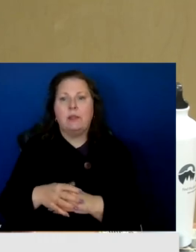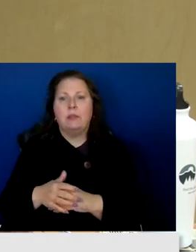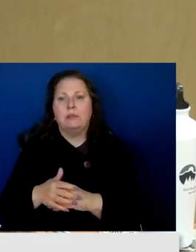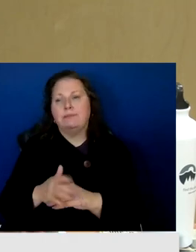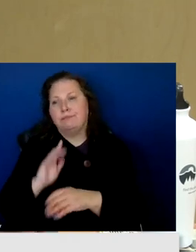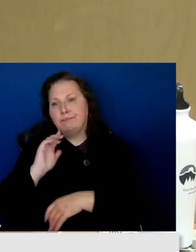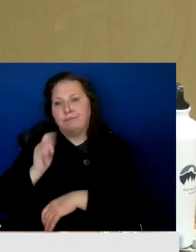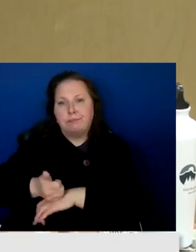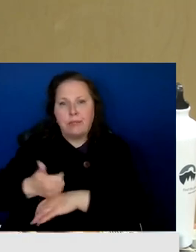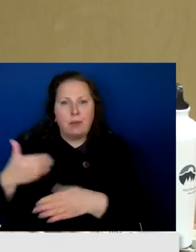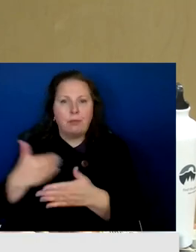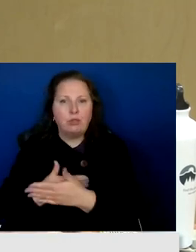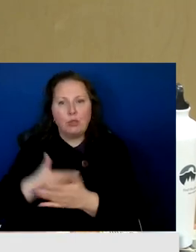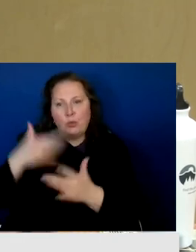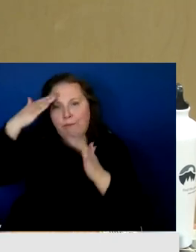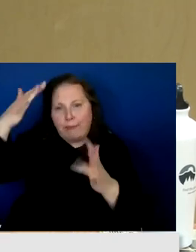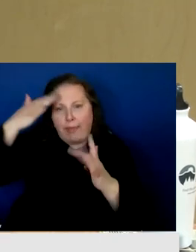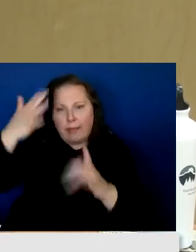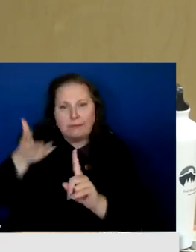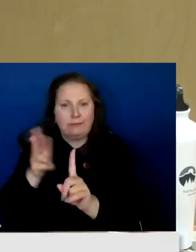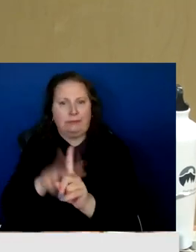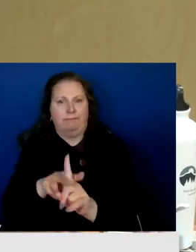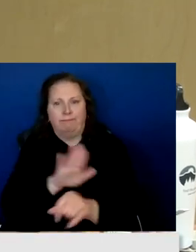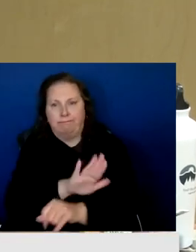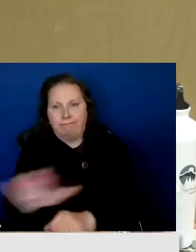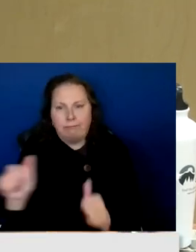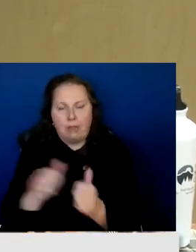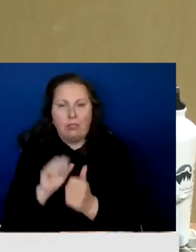new ideology on Vermonters.